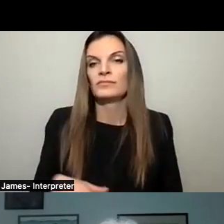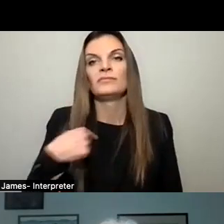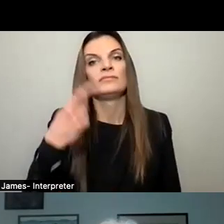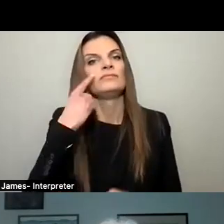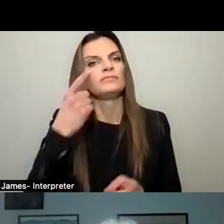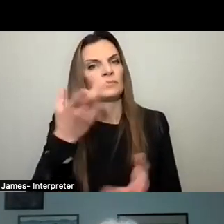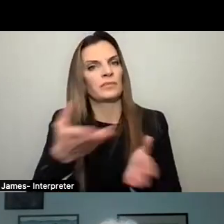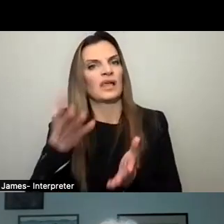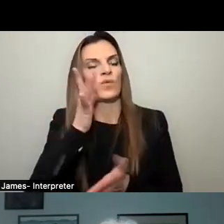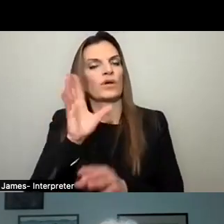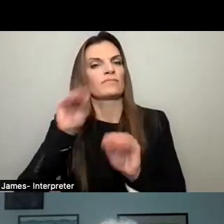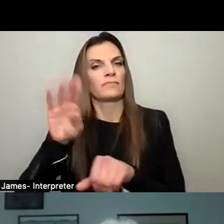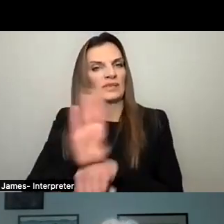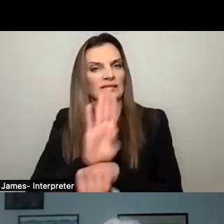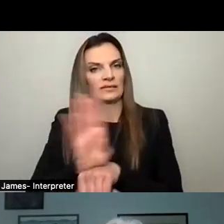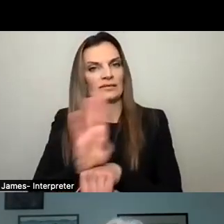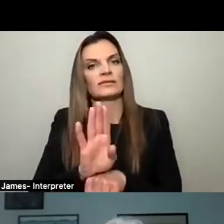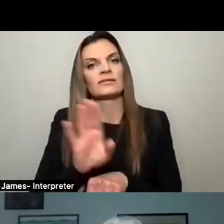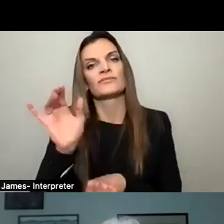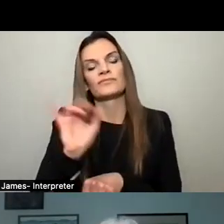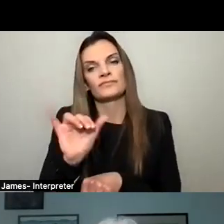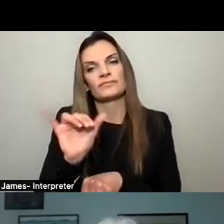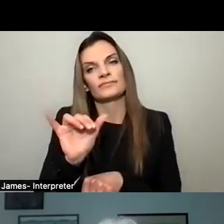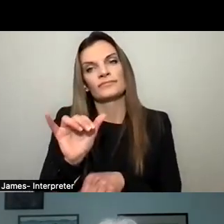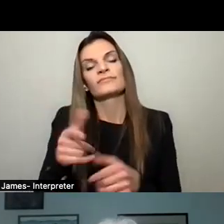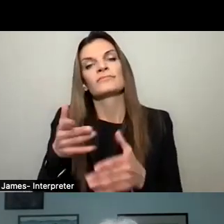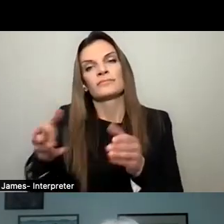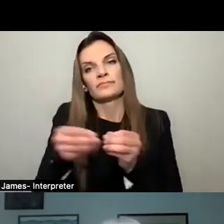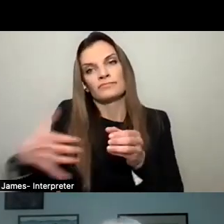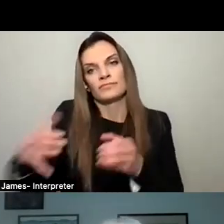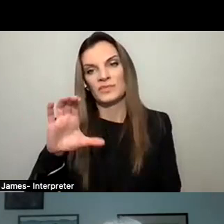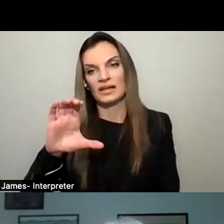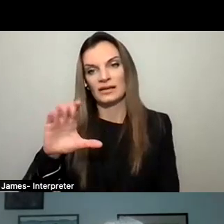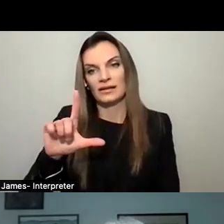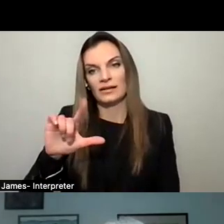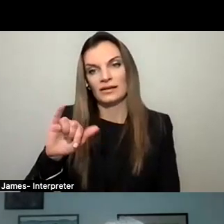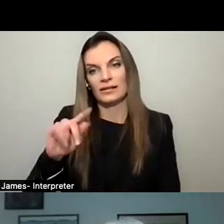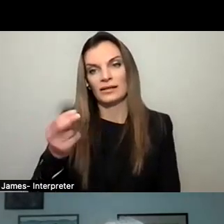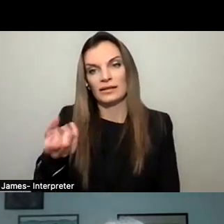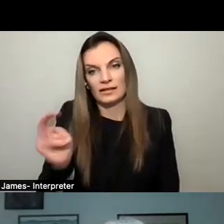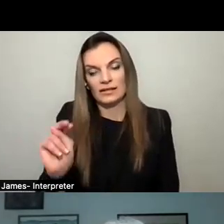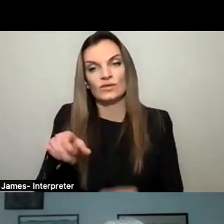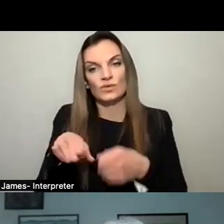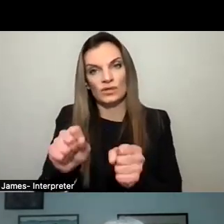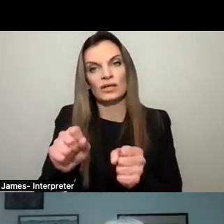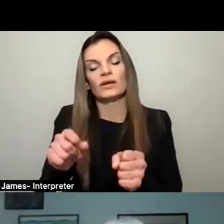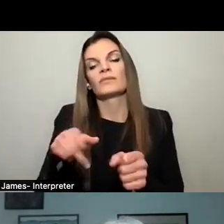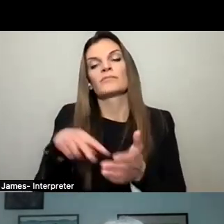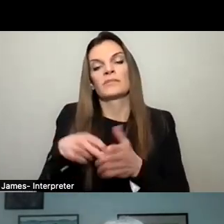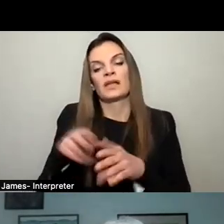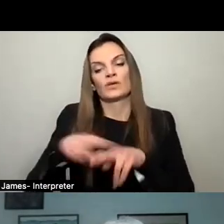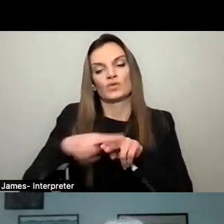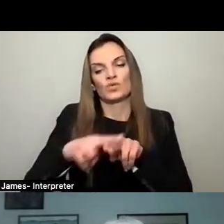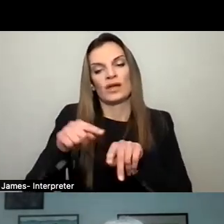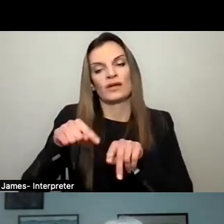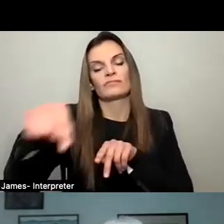development on it as they also create an extension for the Clinton Street. So moving, meaning Clinton will extend along the train tracks where the old viaduct